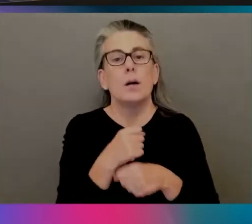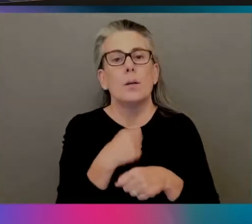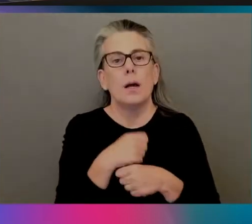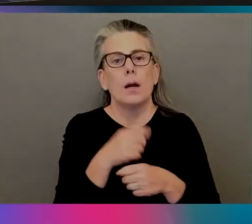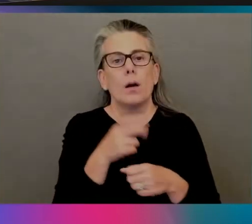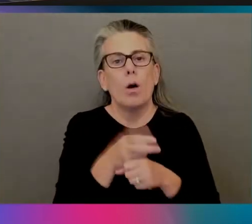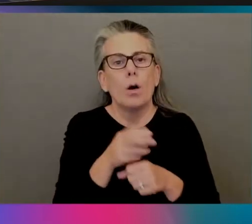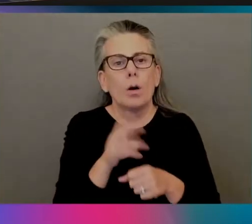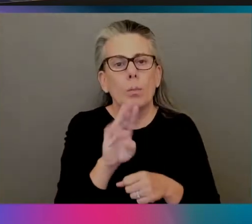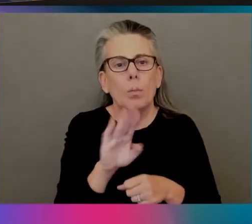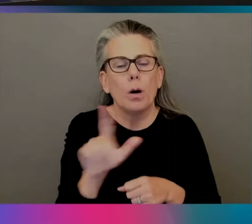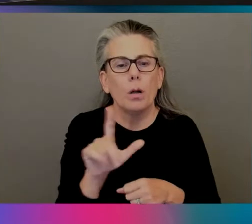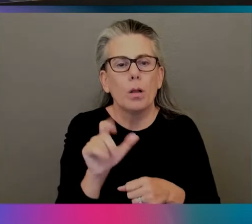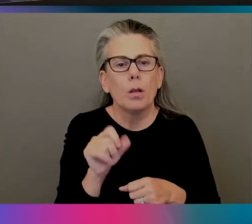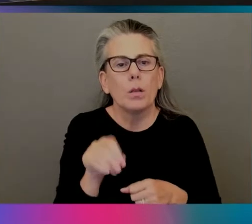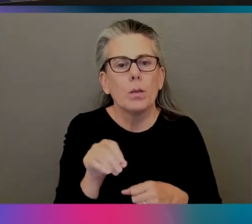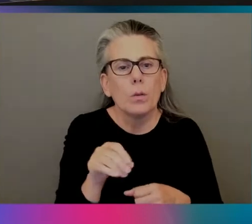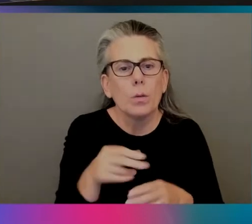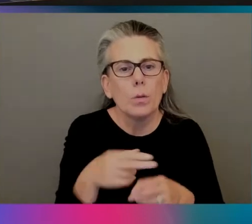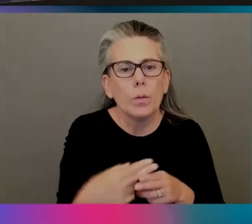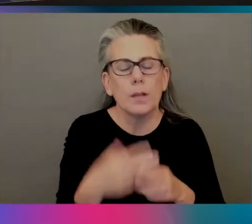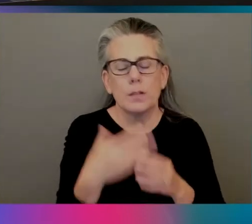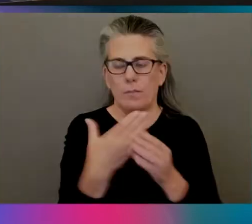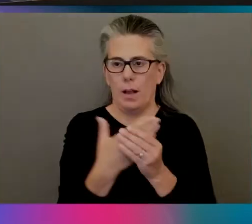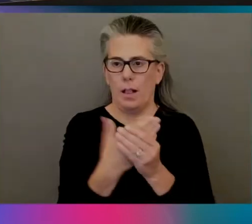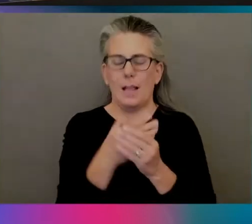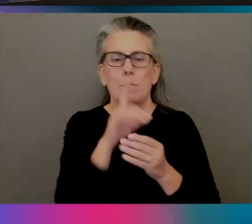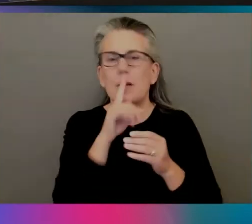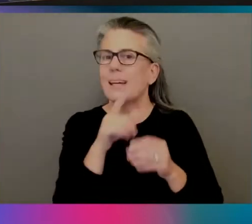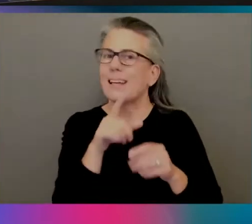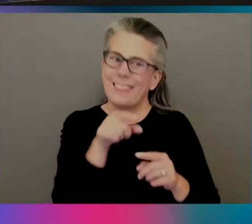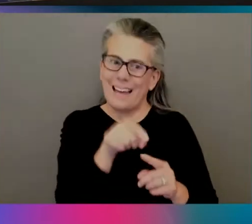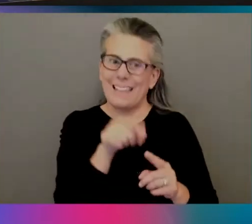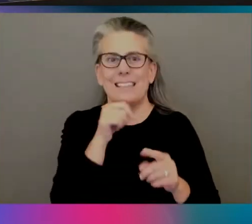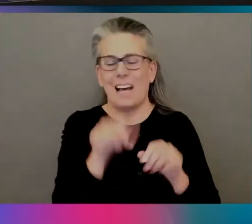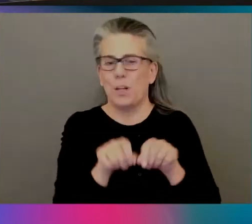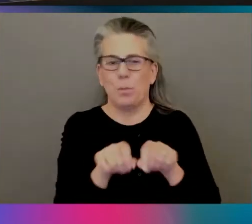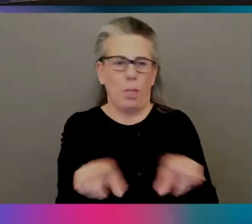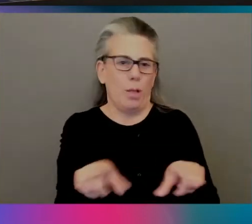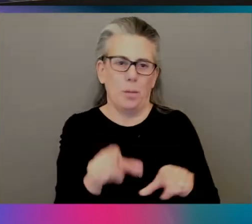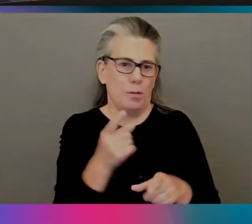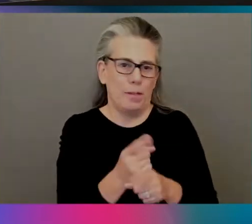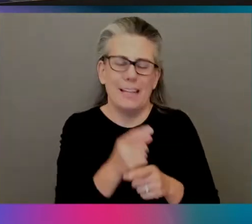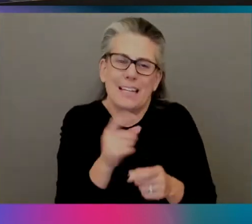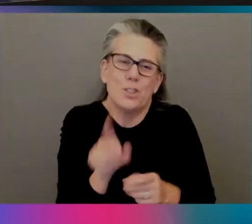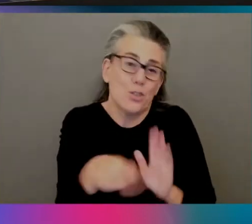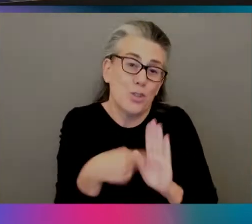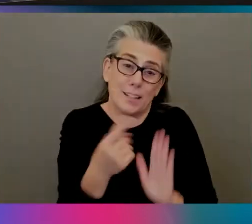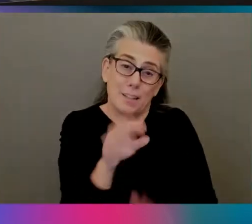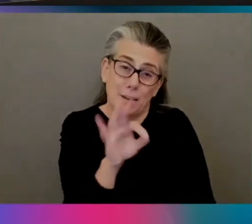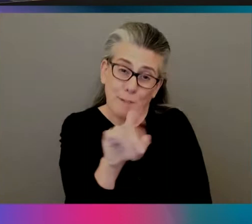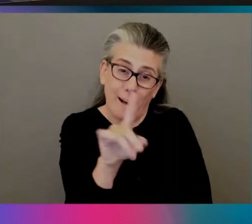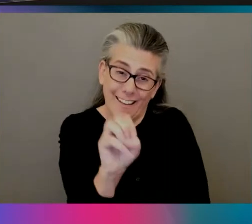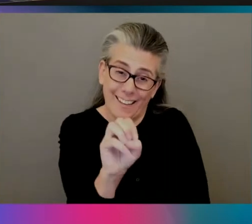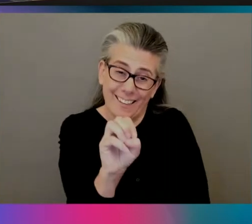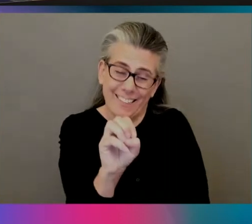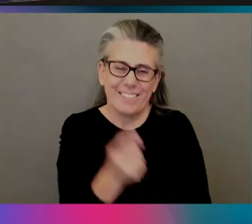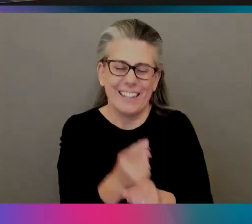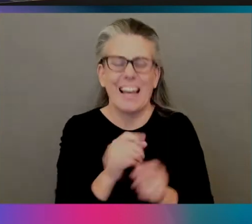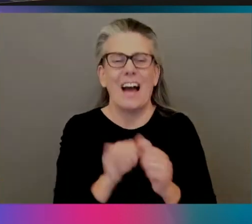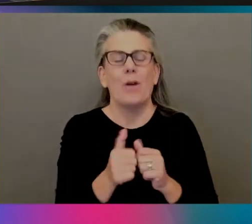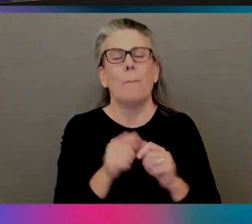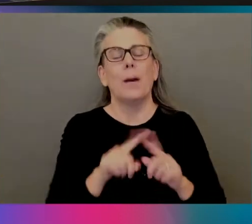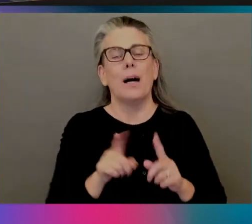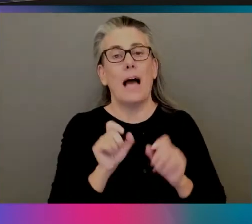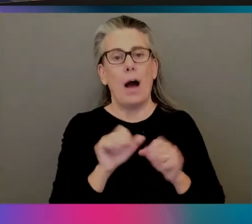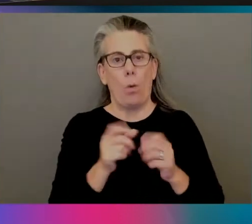file is not deployable. It's not a daemon, right? It's just a file. How do you get that over the hump? What our tool does is it